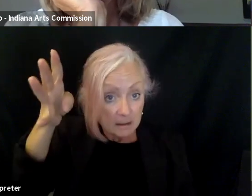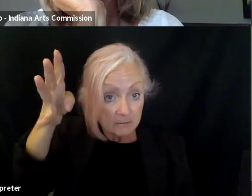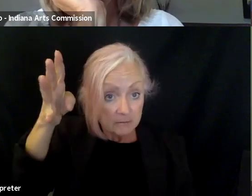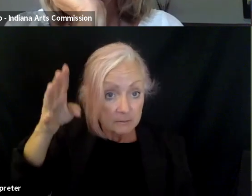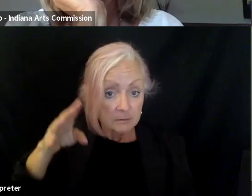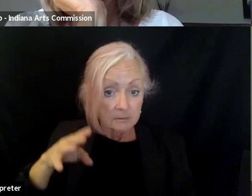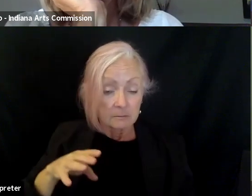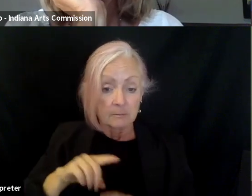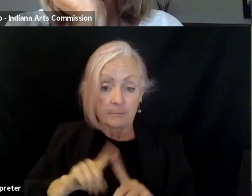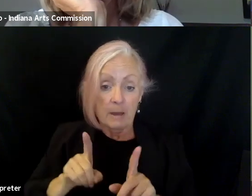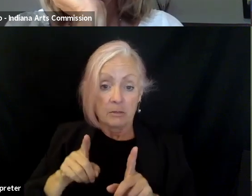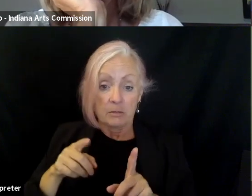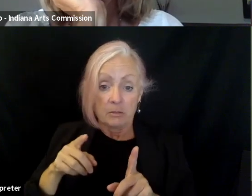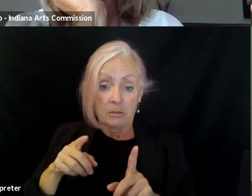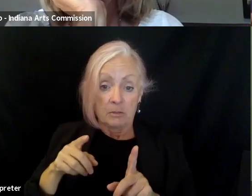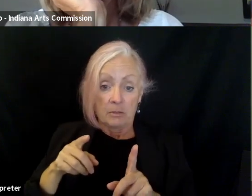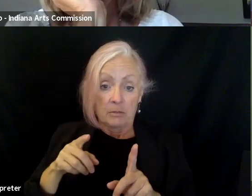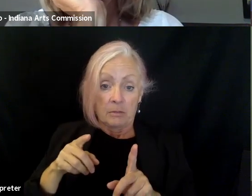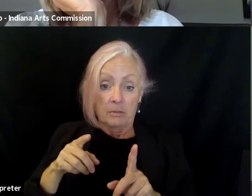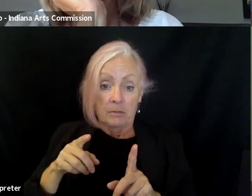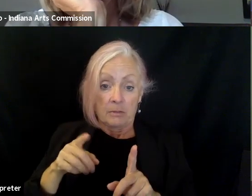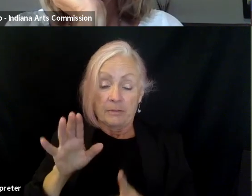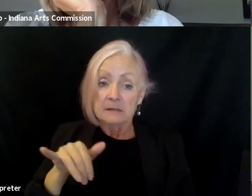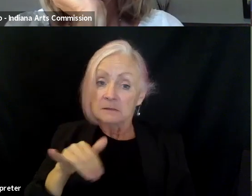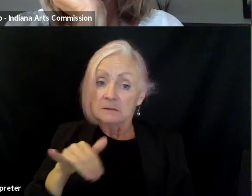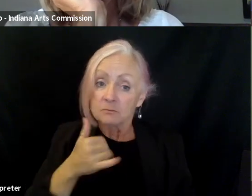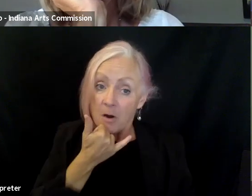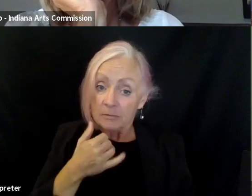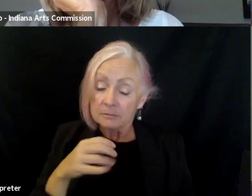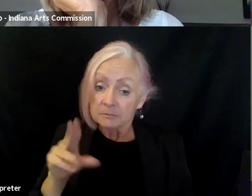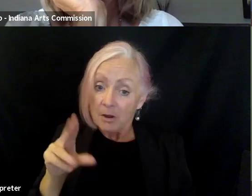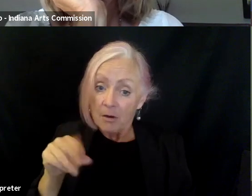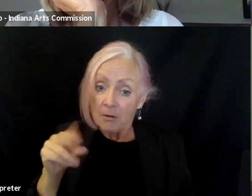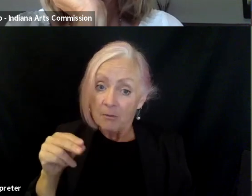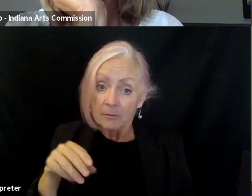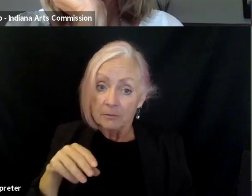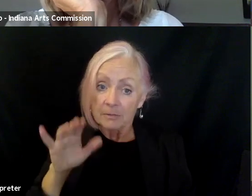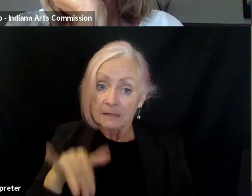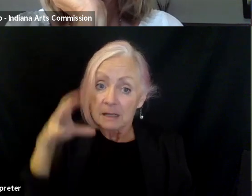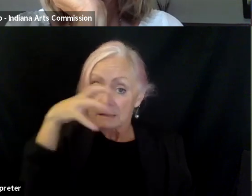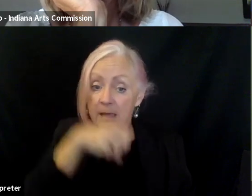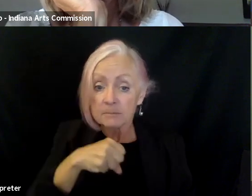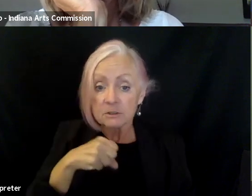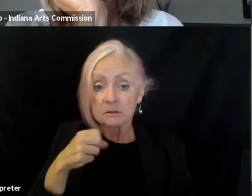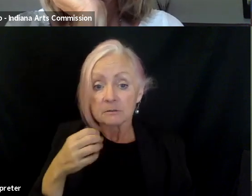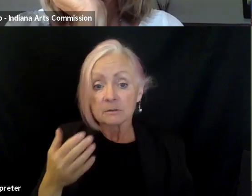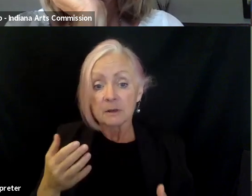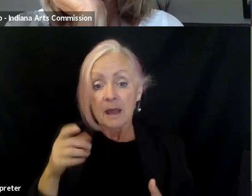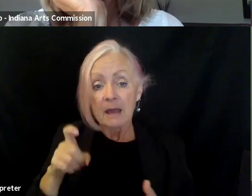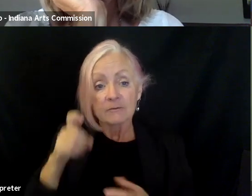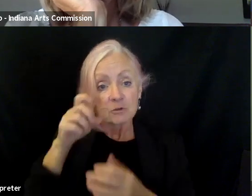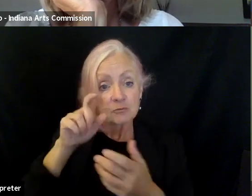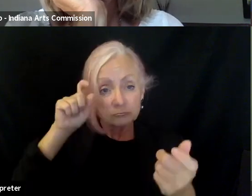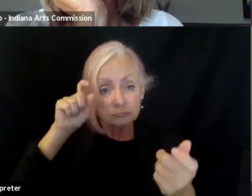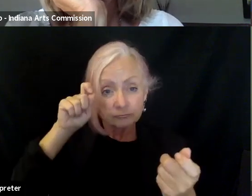those adventures prove that assumption wrong all the time, right? We just have to look at maybe change the way we, we are thinking about it